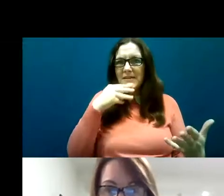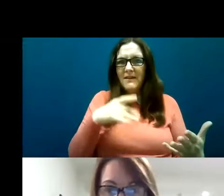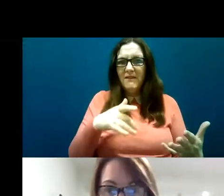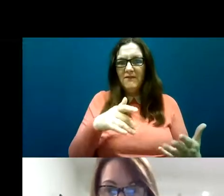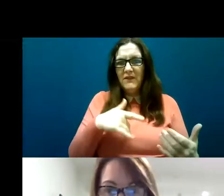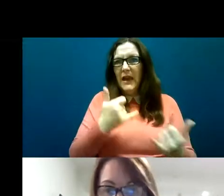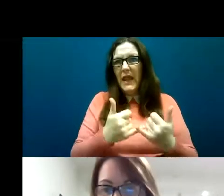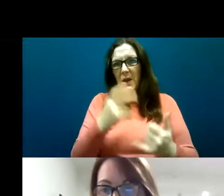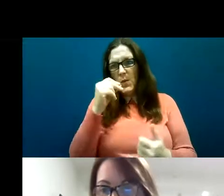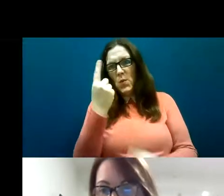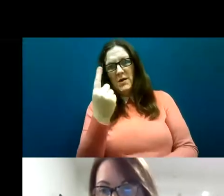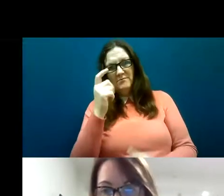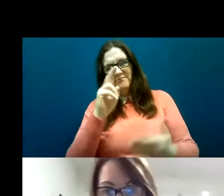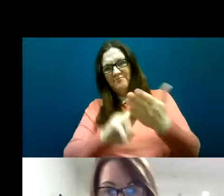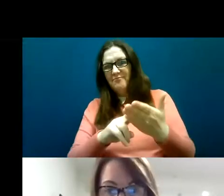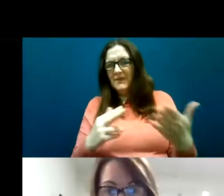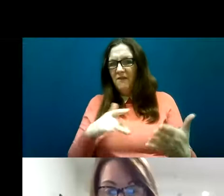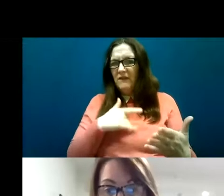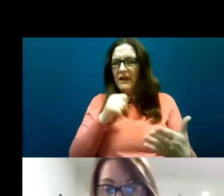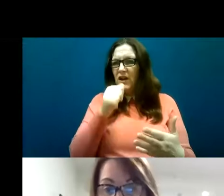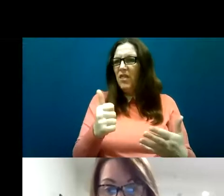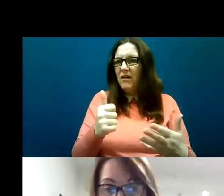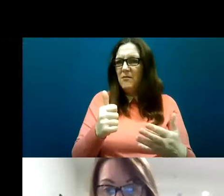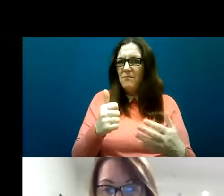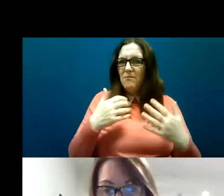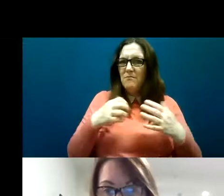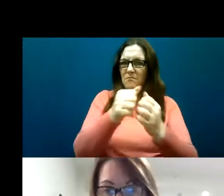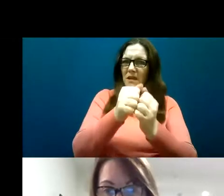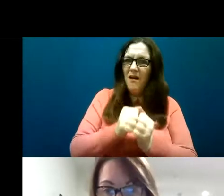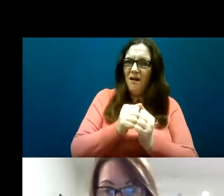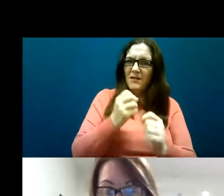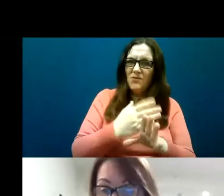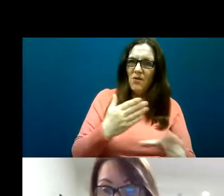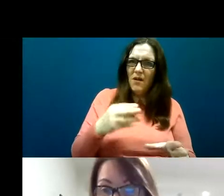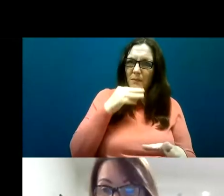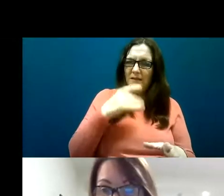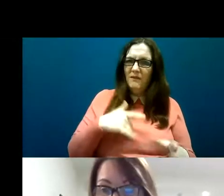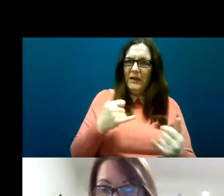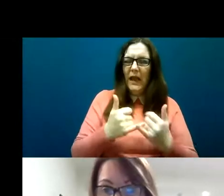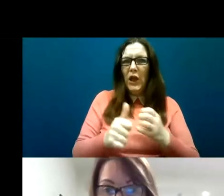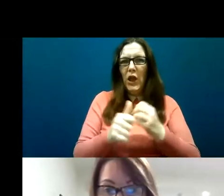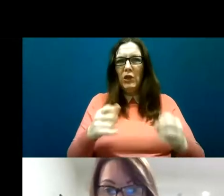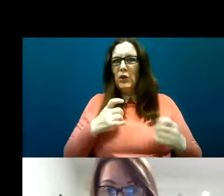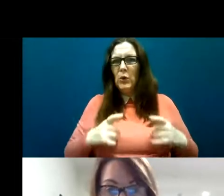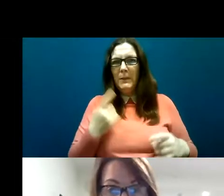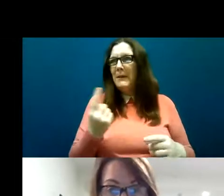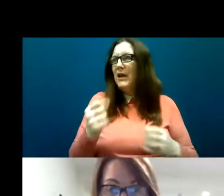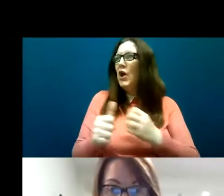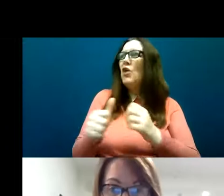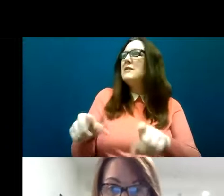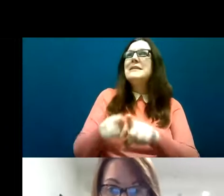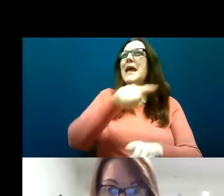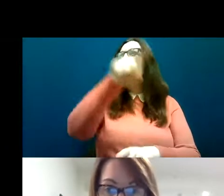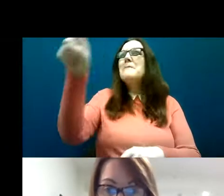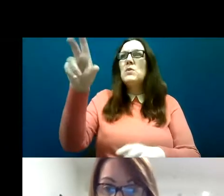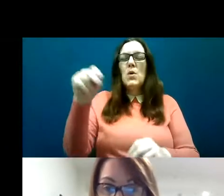a nobody. You feel like you don't belong at all. You become another human being, not the same human being. You can take away